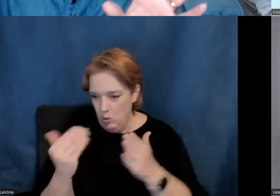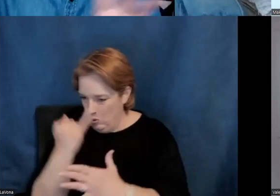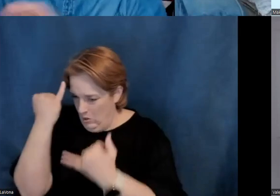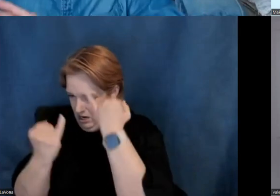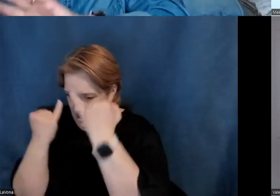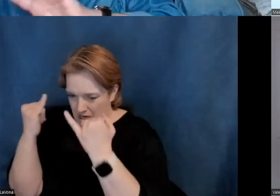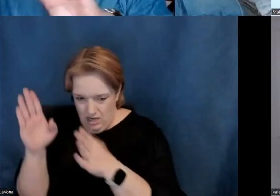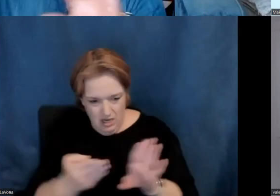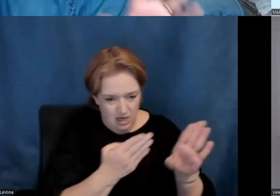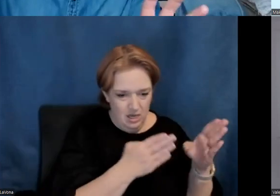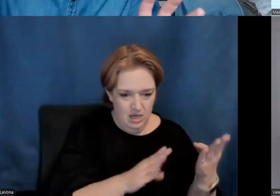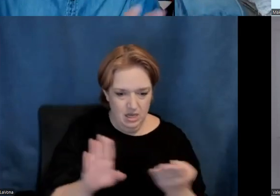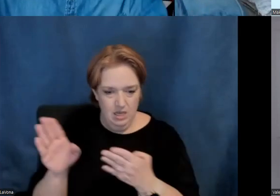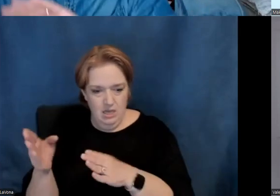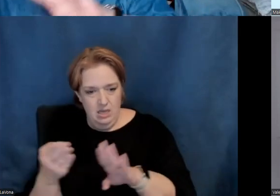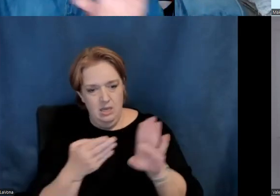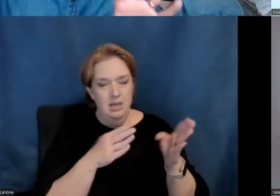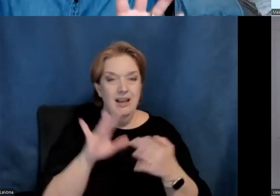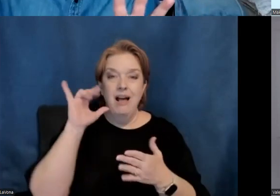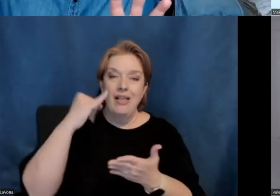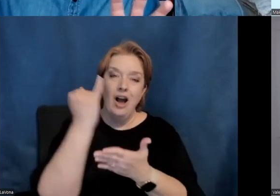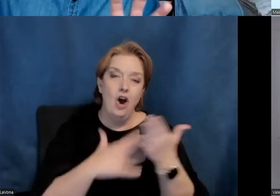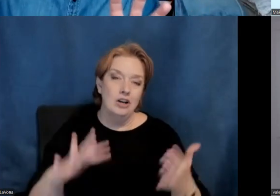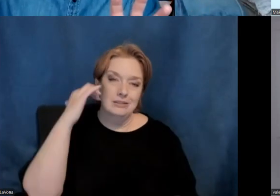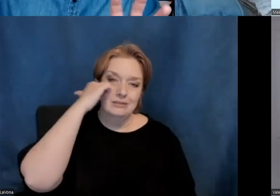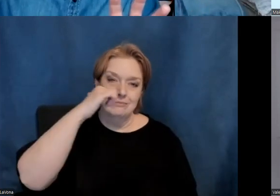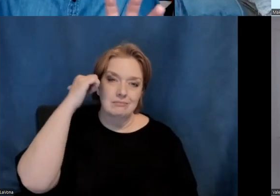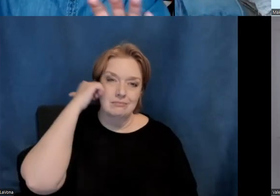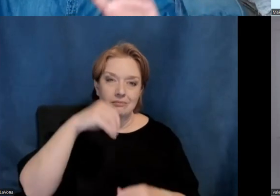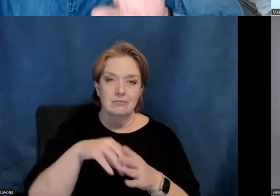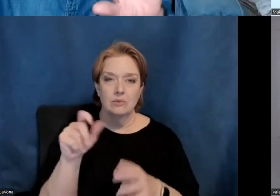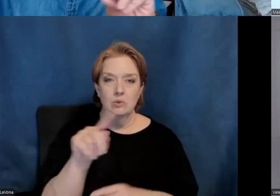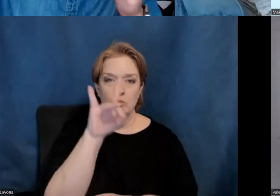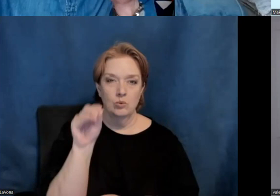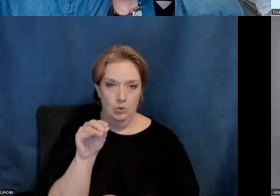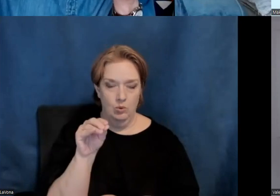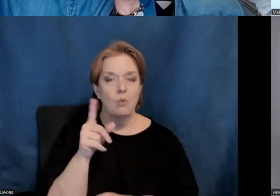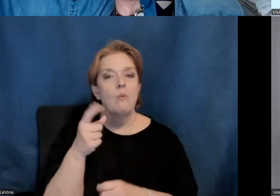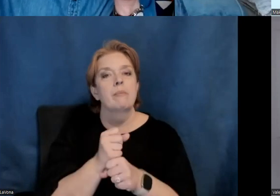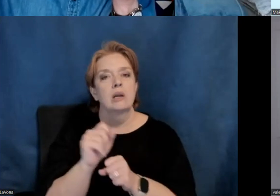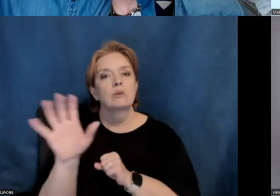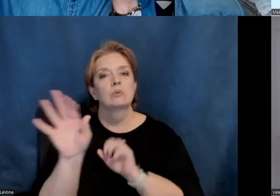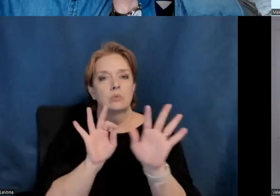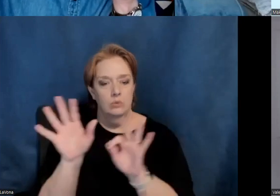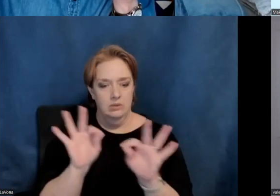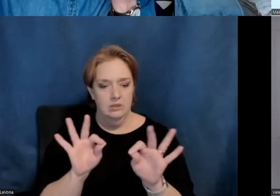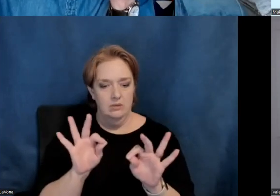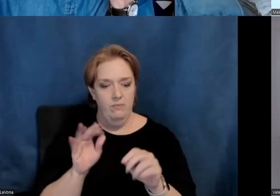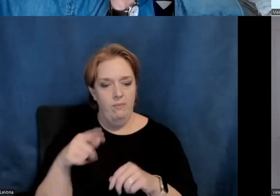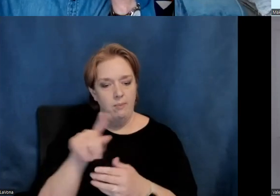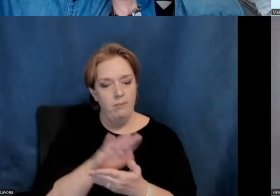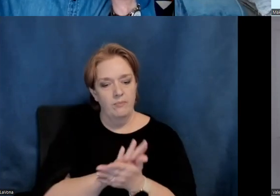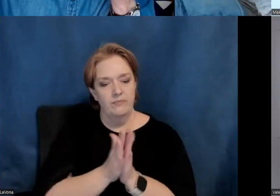artists do every single day, you know, every single day in the studio, you're making choices and, and you're, you know, becoming